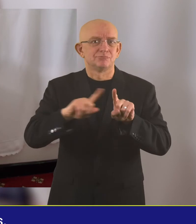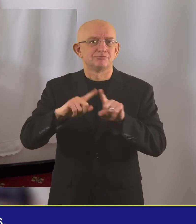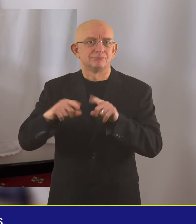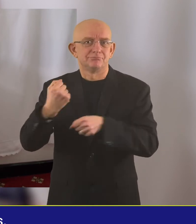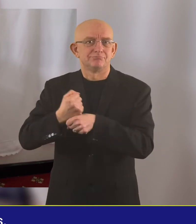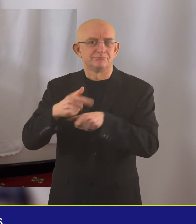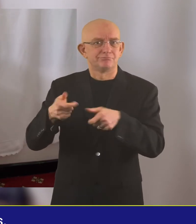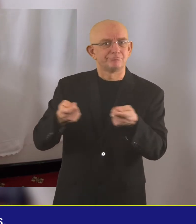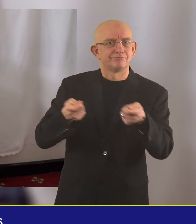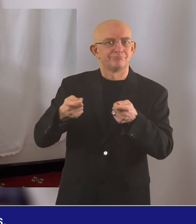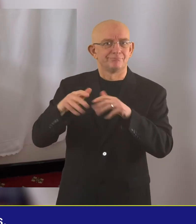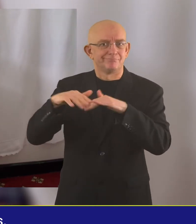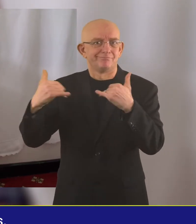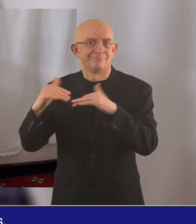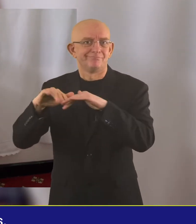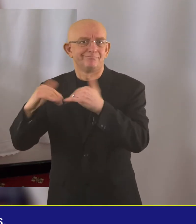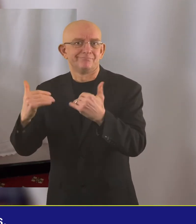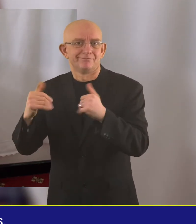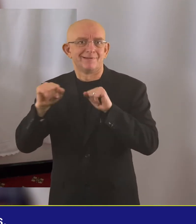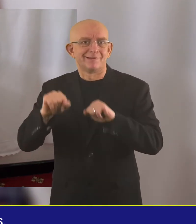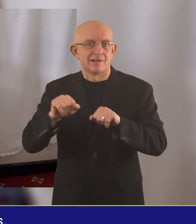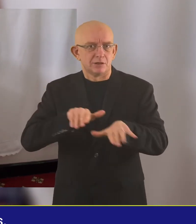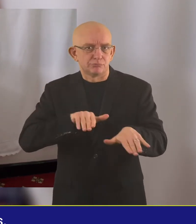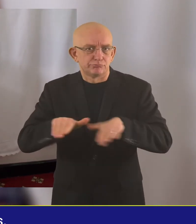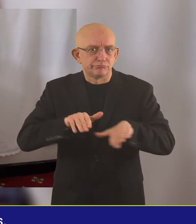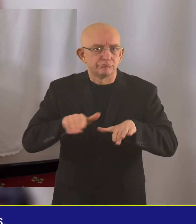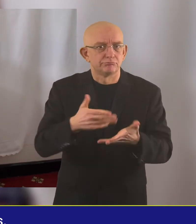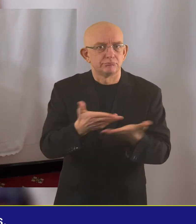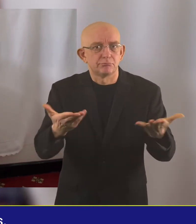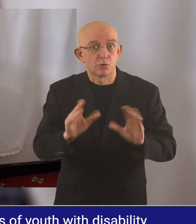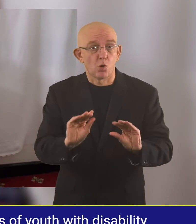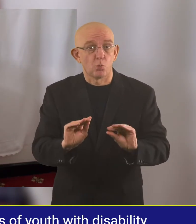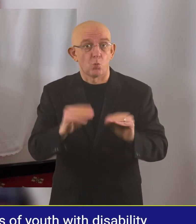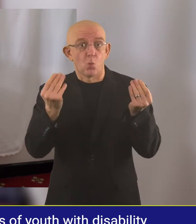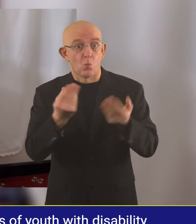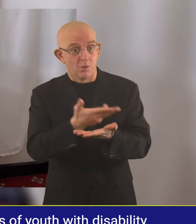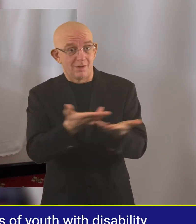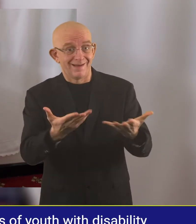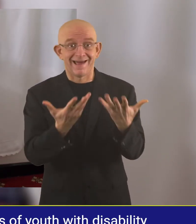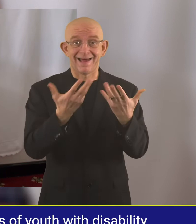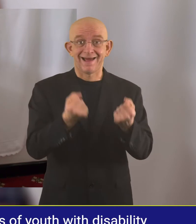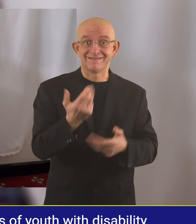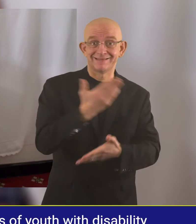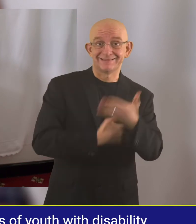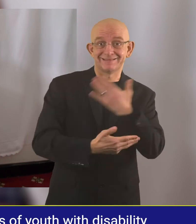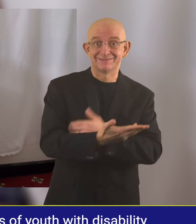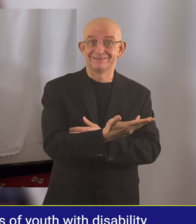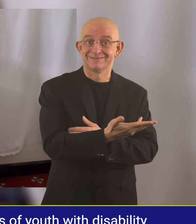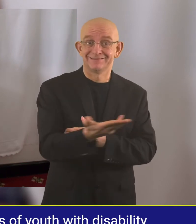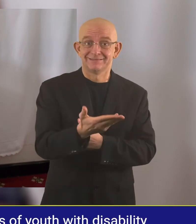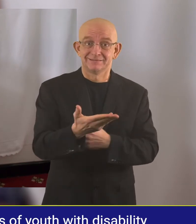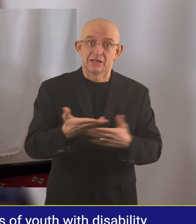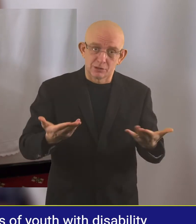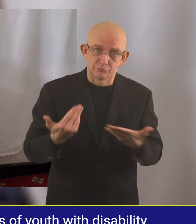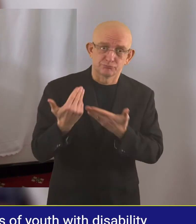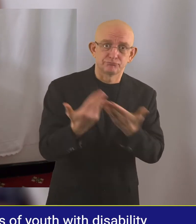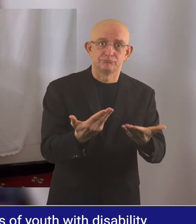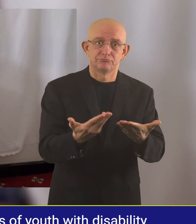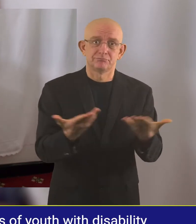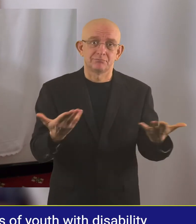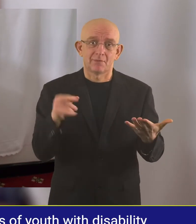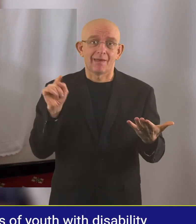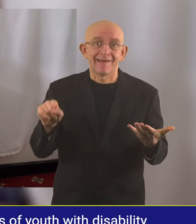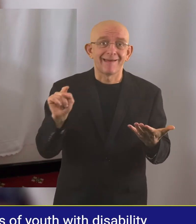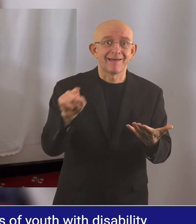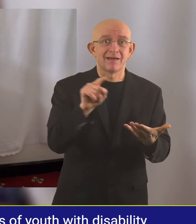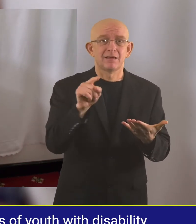sure that maybe in county-level government, they'll make sure that there is awareness of youth